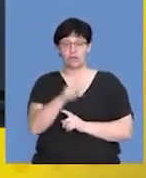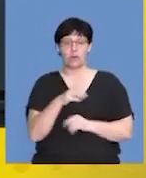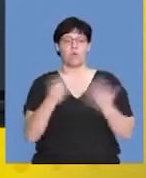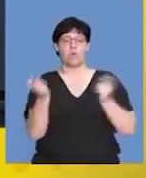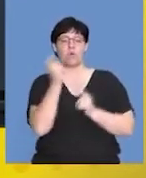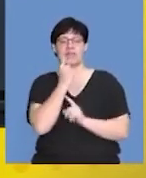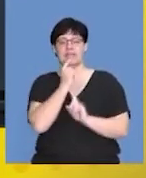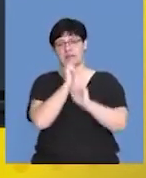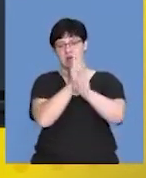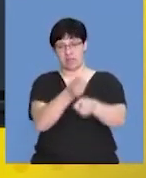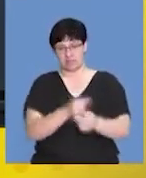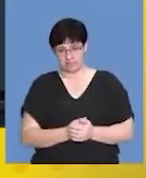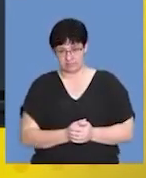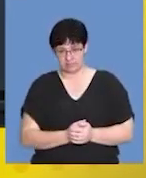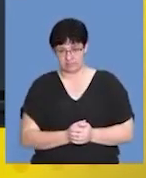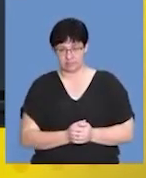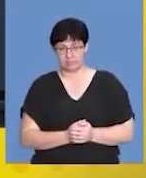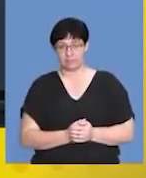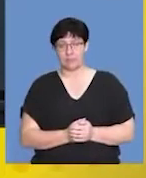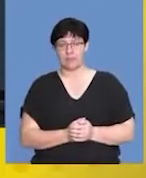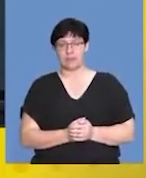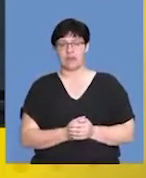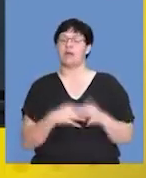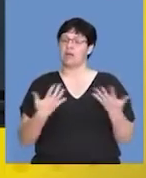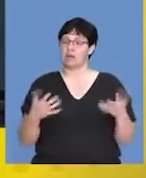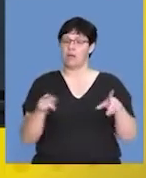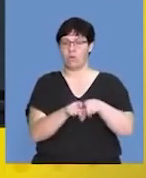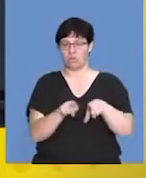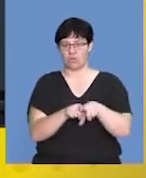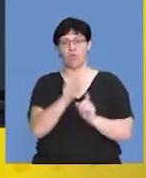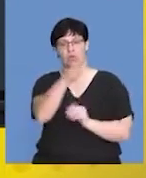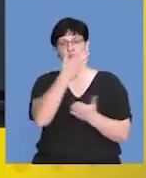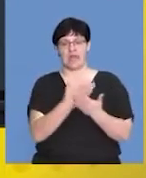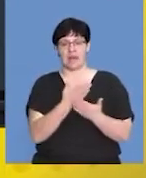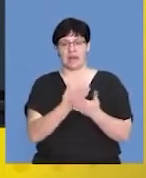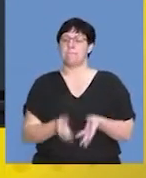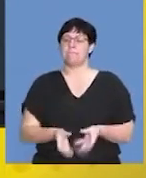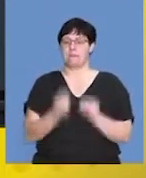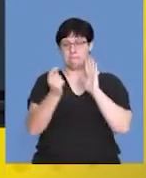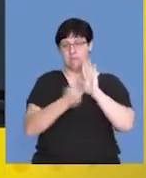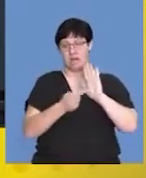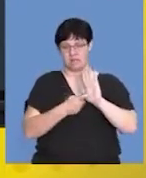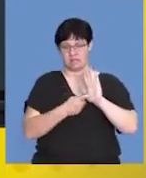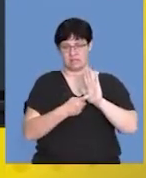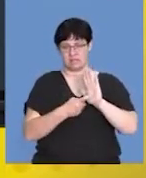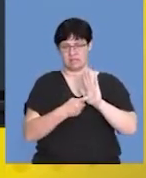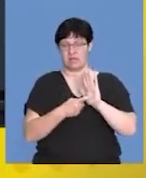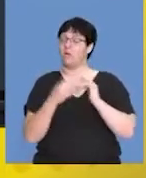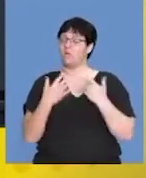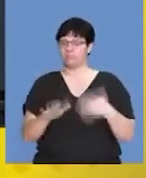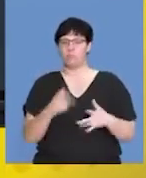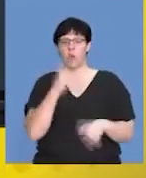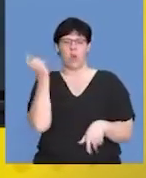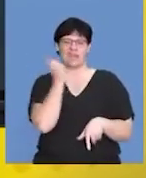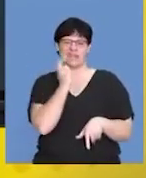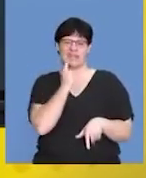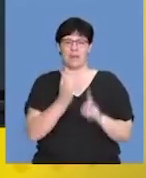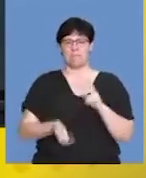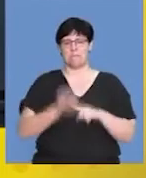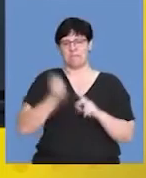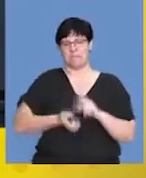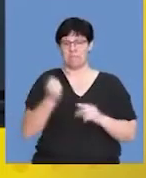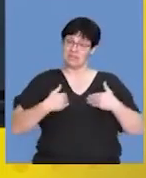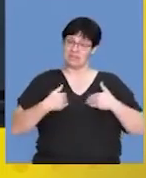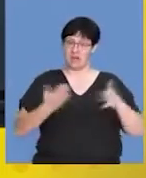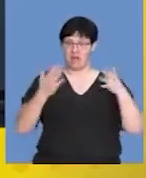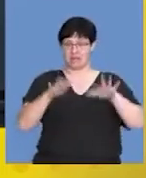becomes much easier for you to answer and also for you to be able to get those marks that are probably the easier marks to get at the start